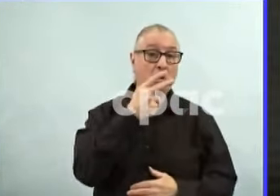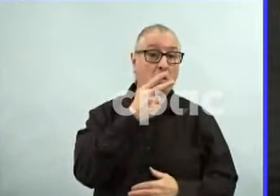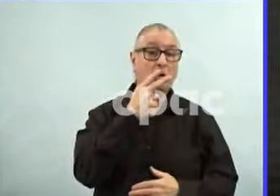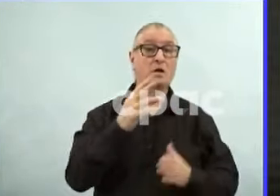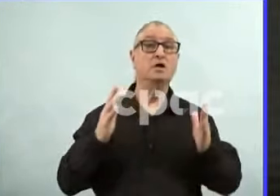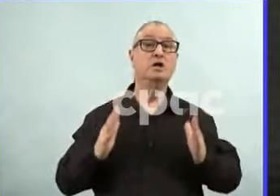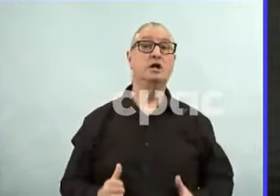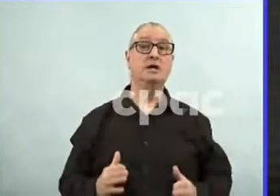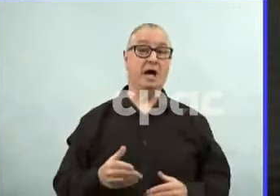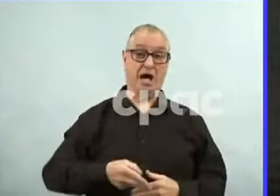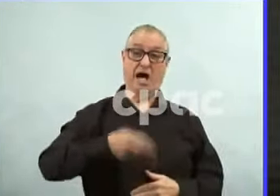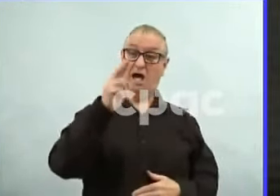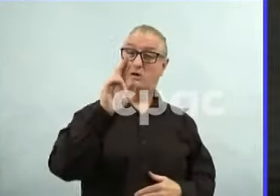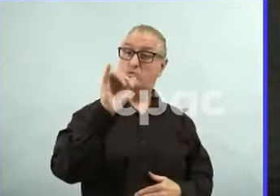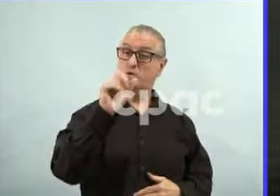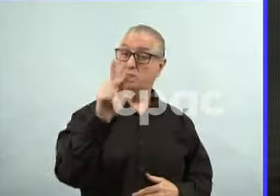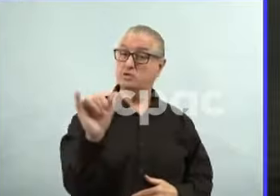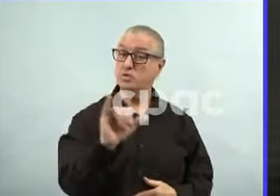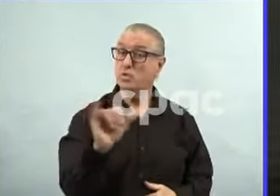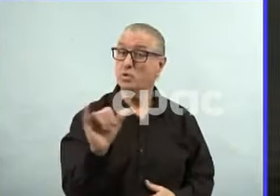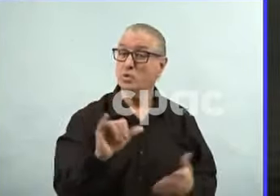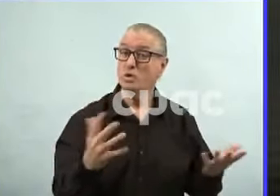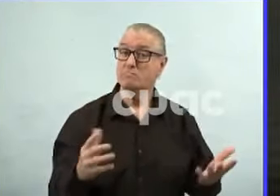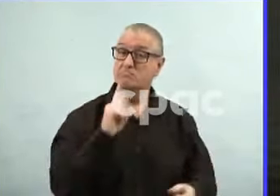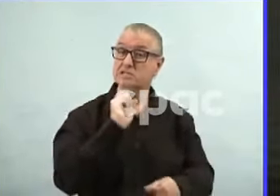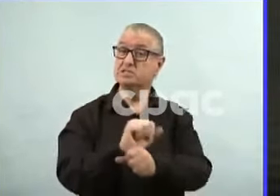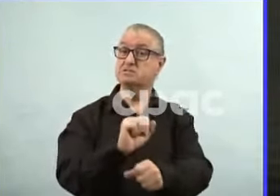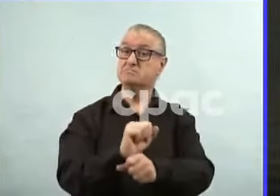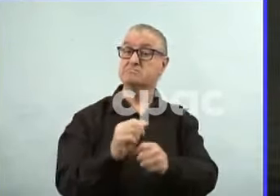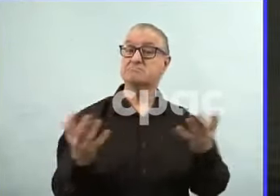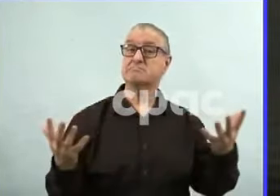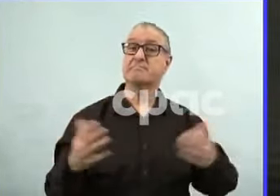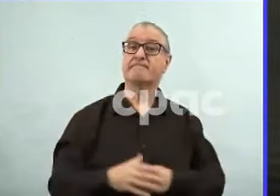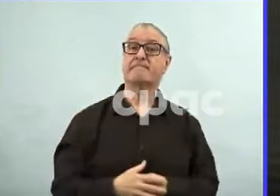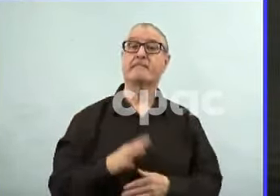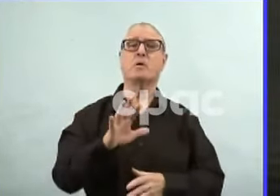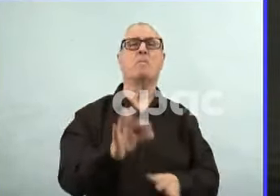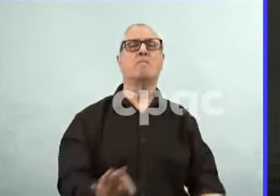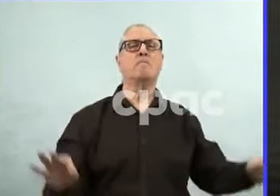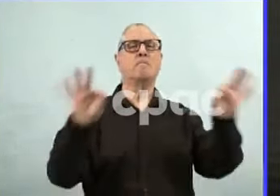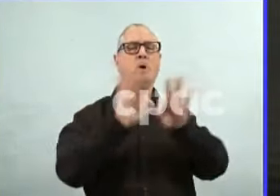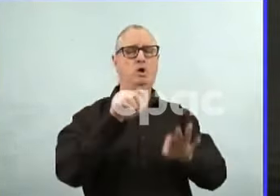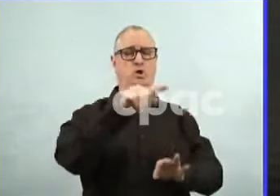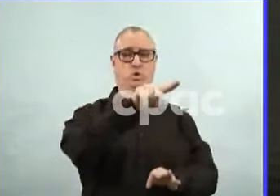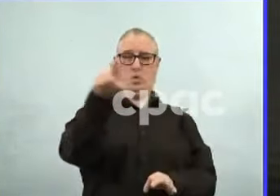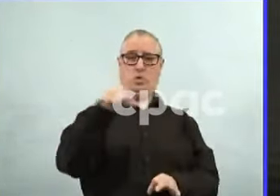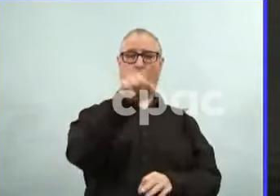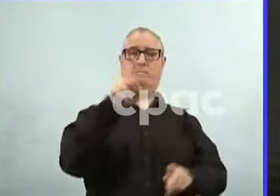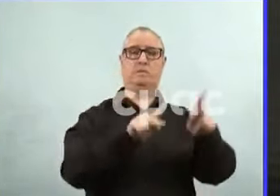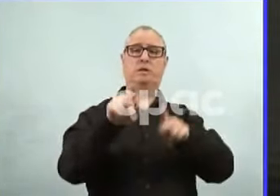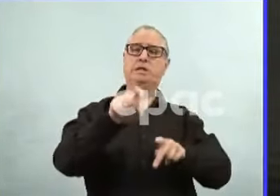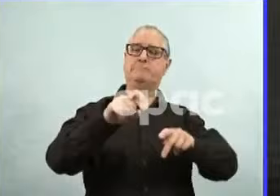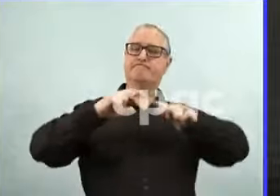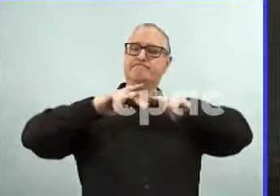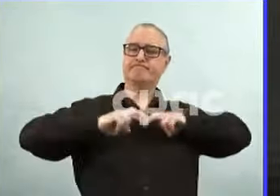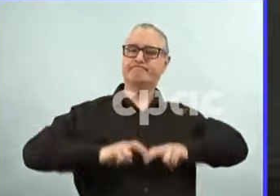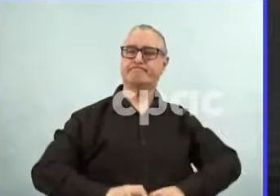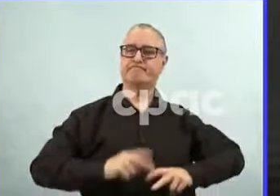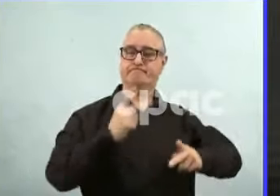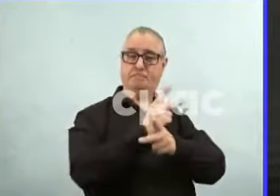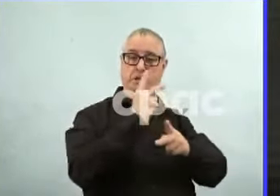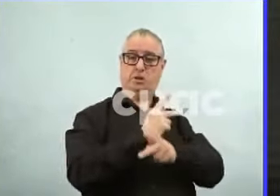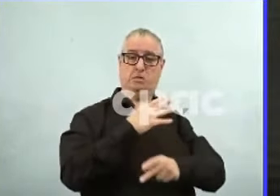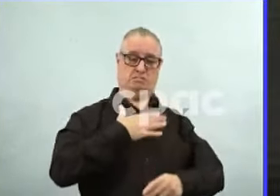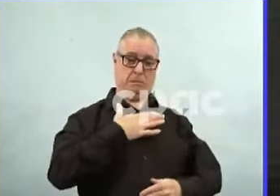even with one lifestyle condition or one medical condition that puts them at higher risk. And that's why we went through all that today in